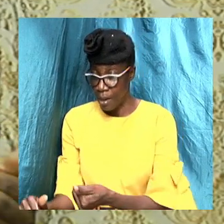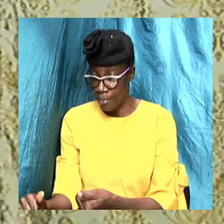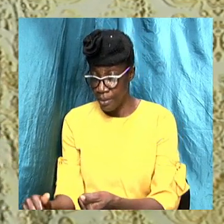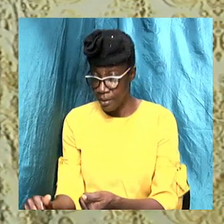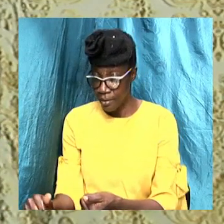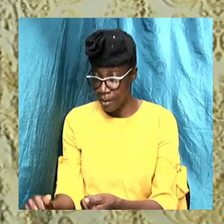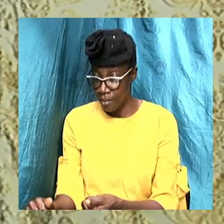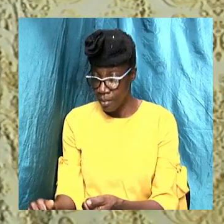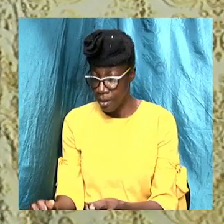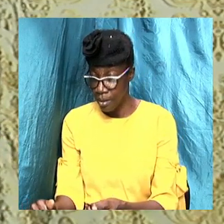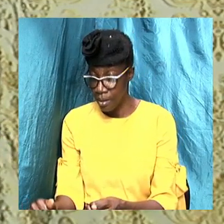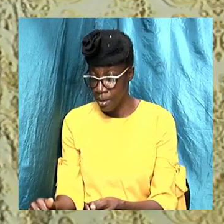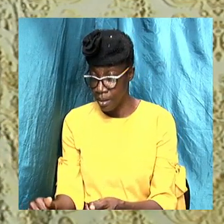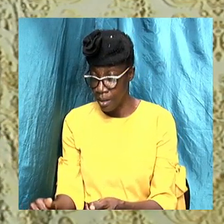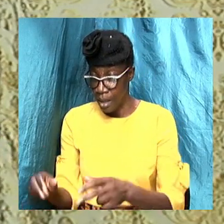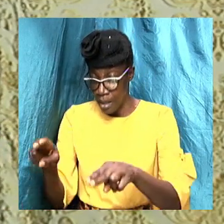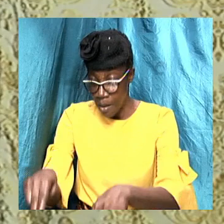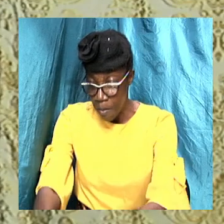burial I mean